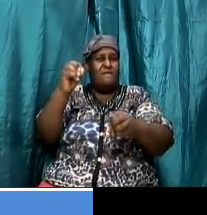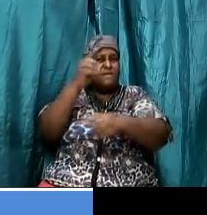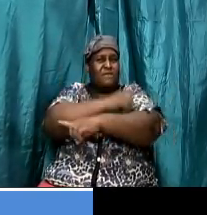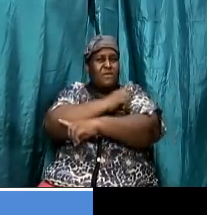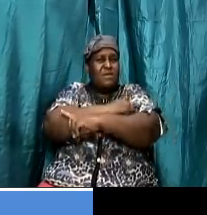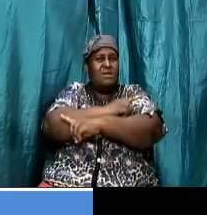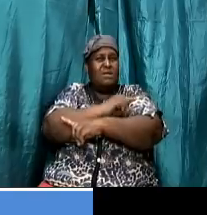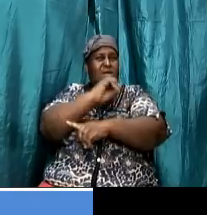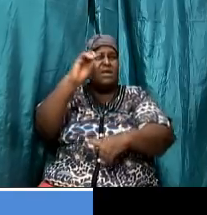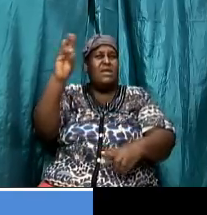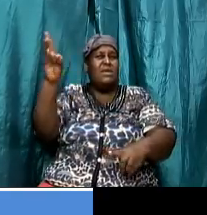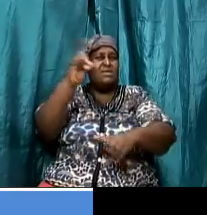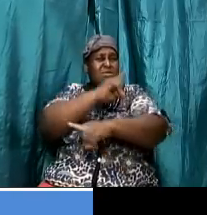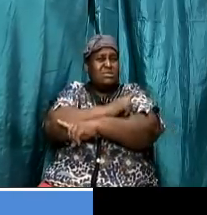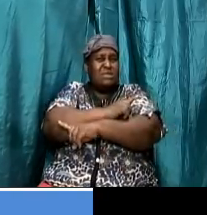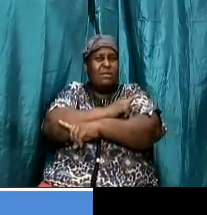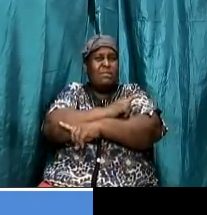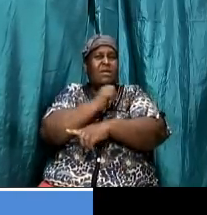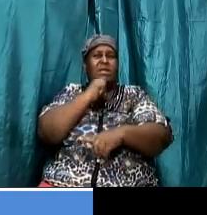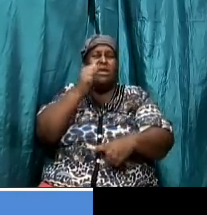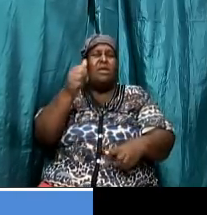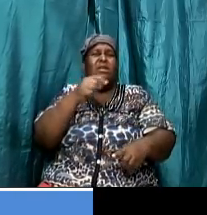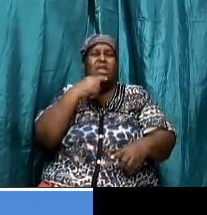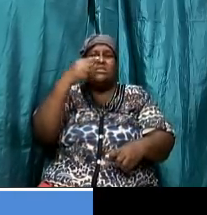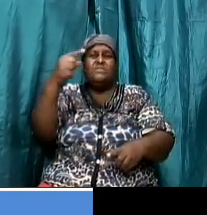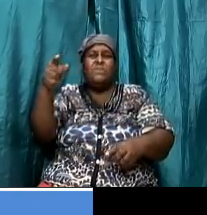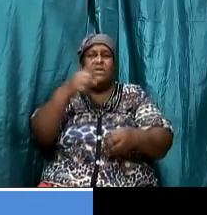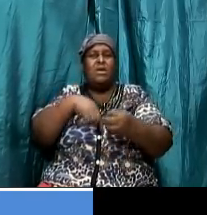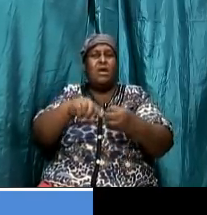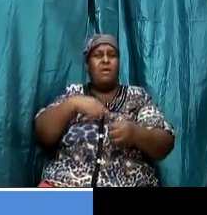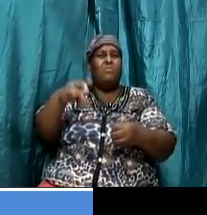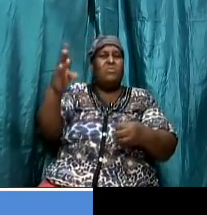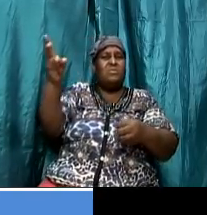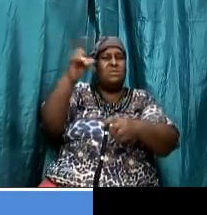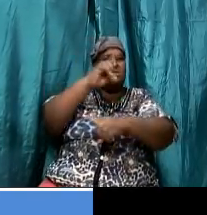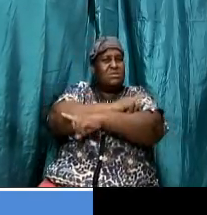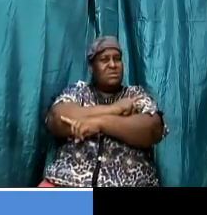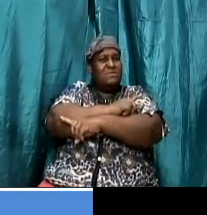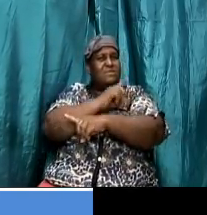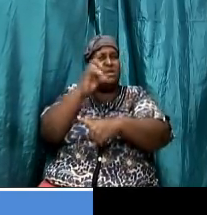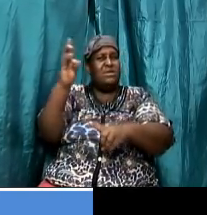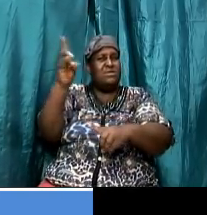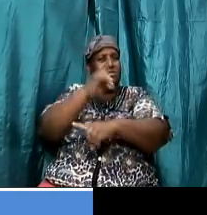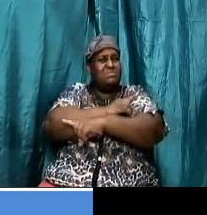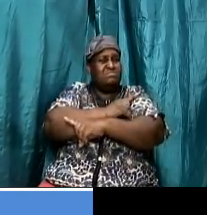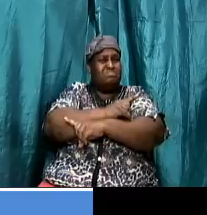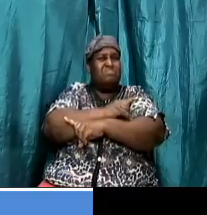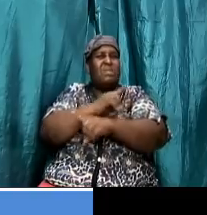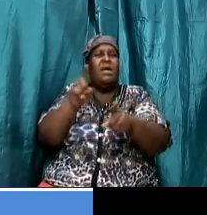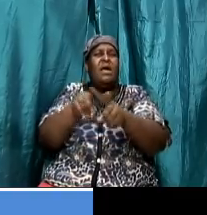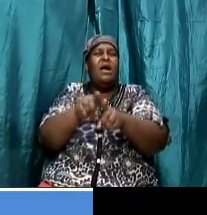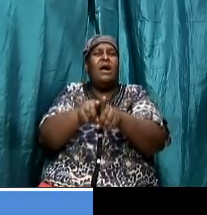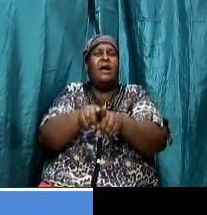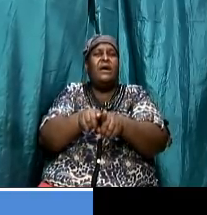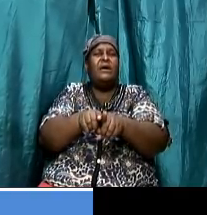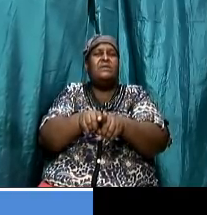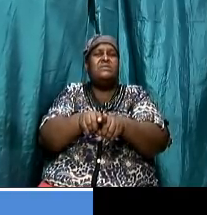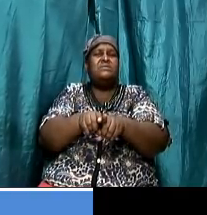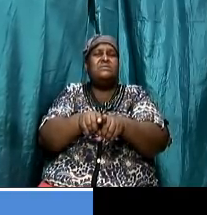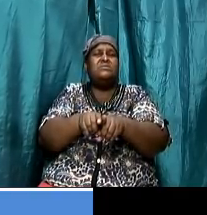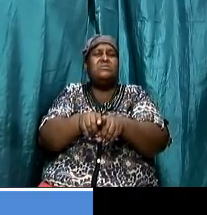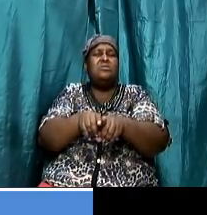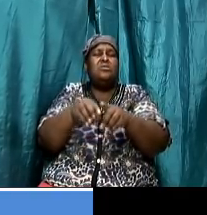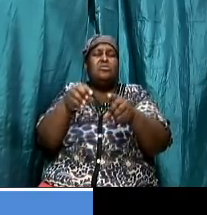of jubilee he's not talking about the seventh day sabbath but as i did more studies